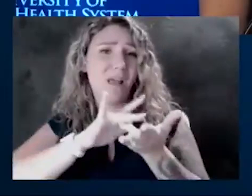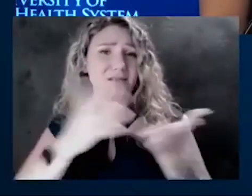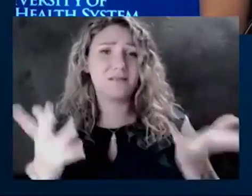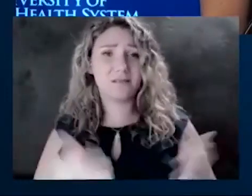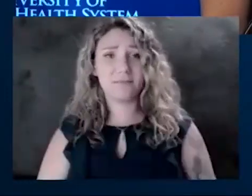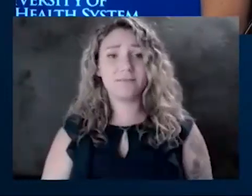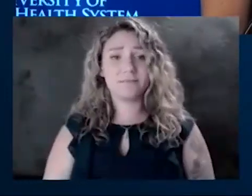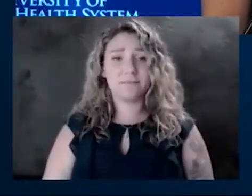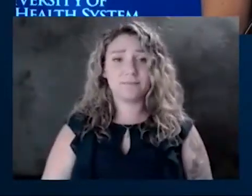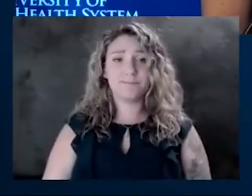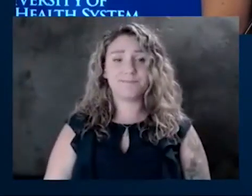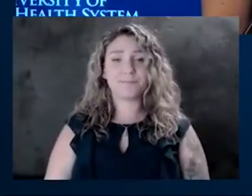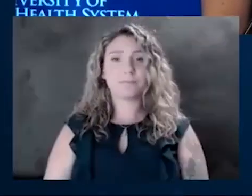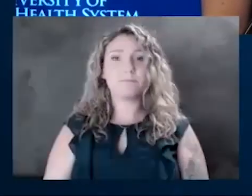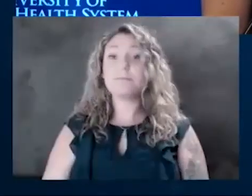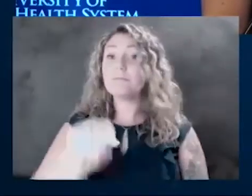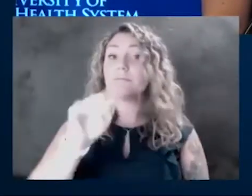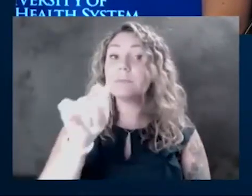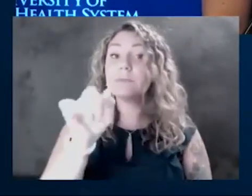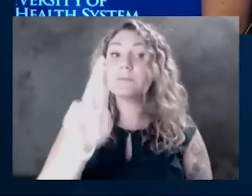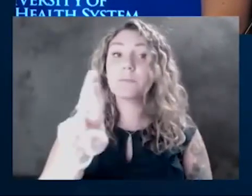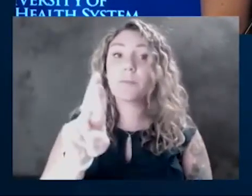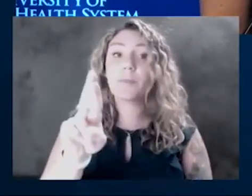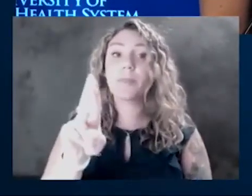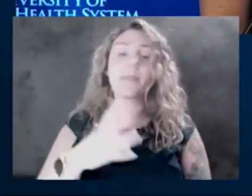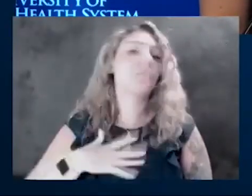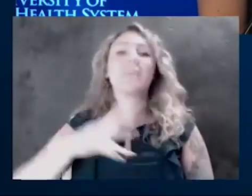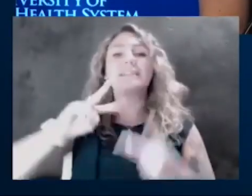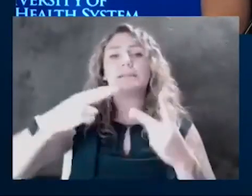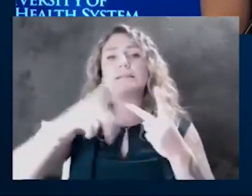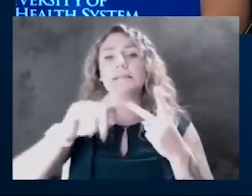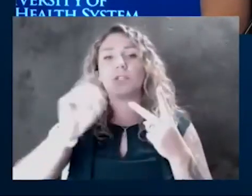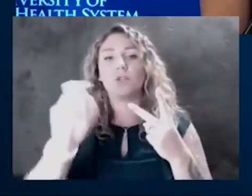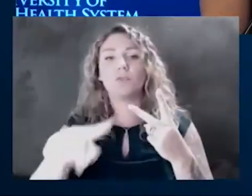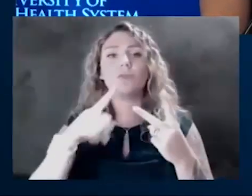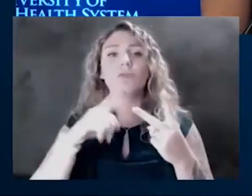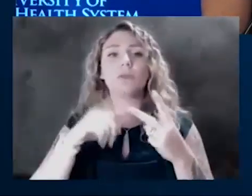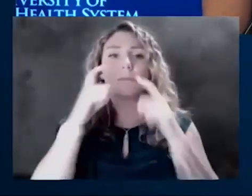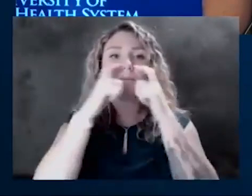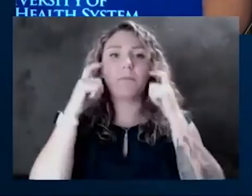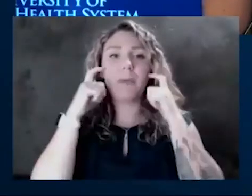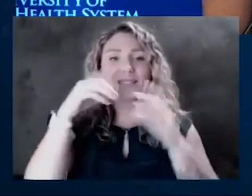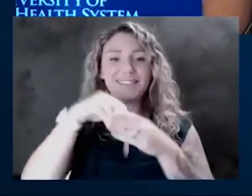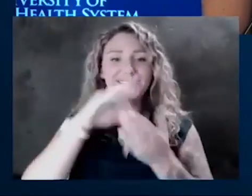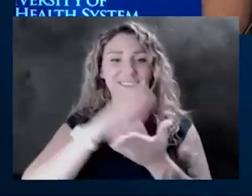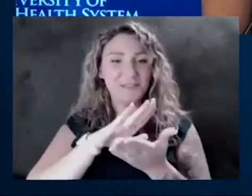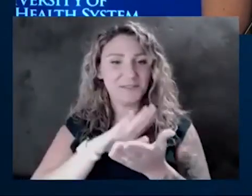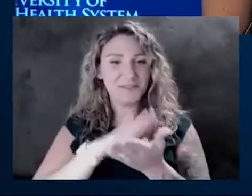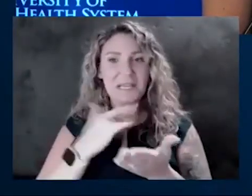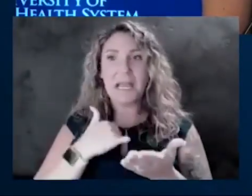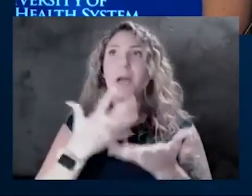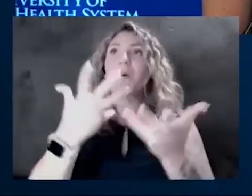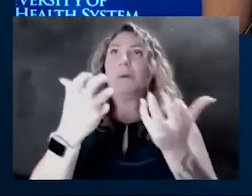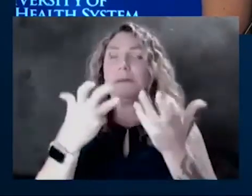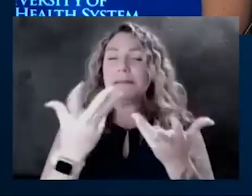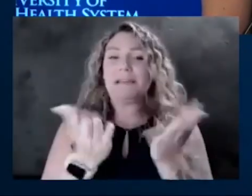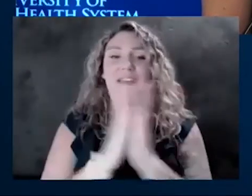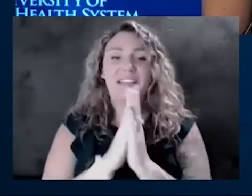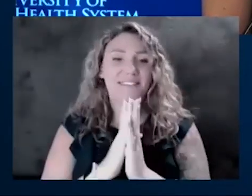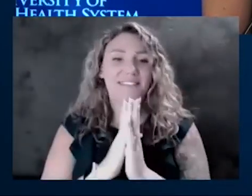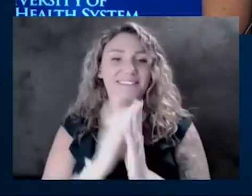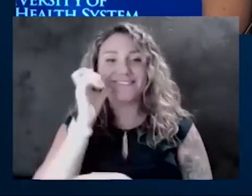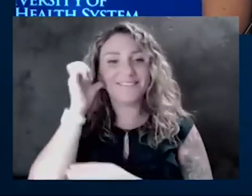Taylor? My second question was about masks in schools. And I meant to ask this yesterday morning whenever we had the